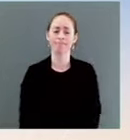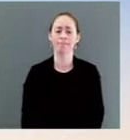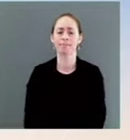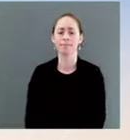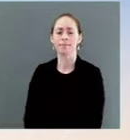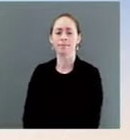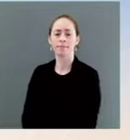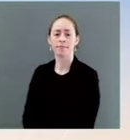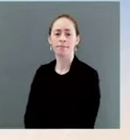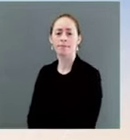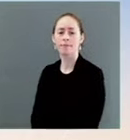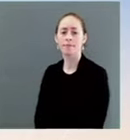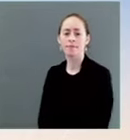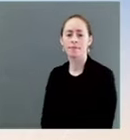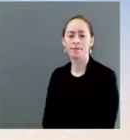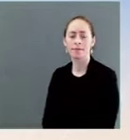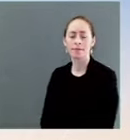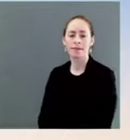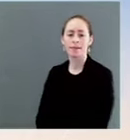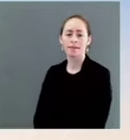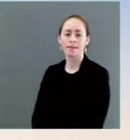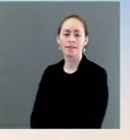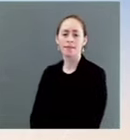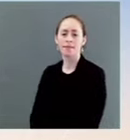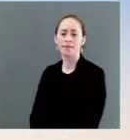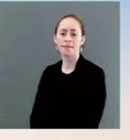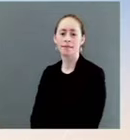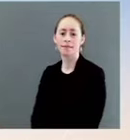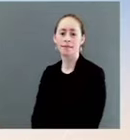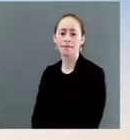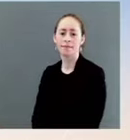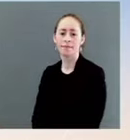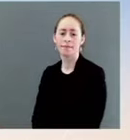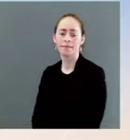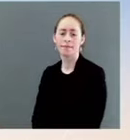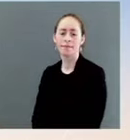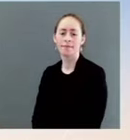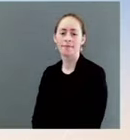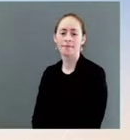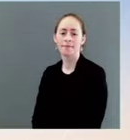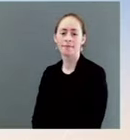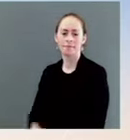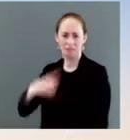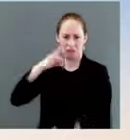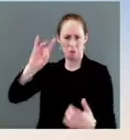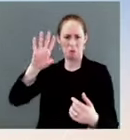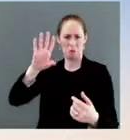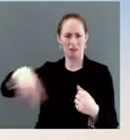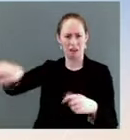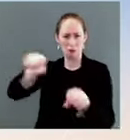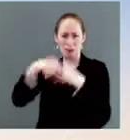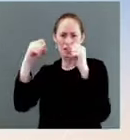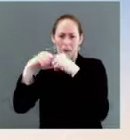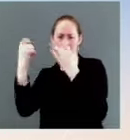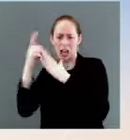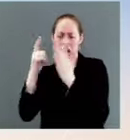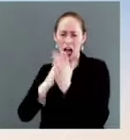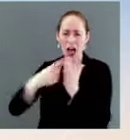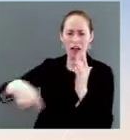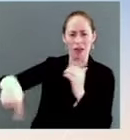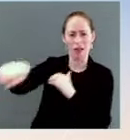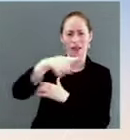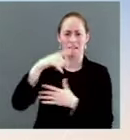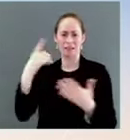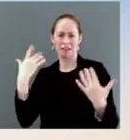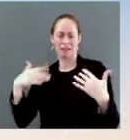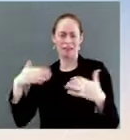a CVS, a Nordstrom, a Home Depot, until the shelves are clean, you think that's because of the pandemic? I think a root cause in a lot